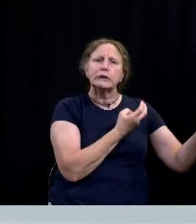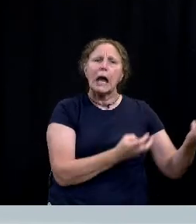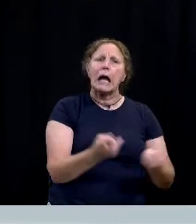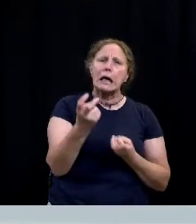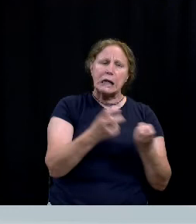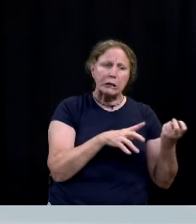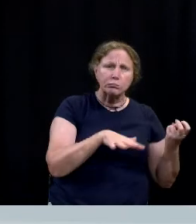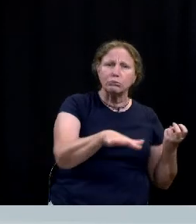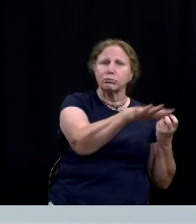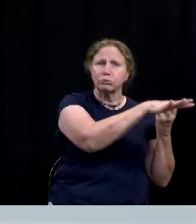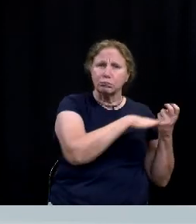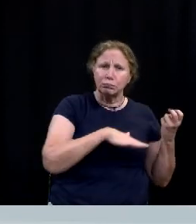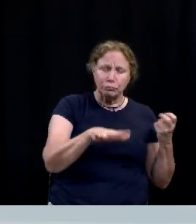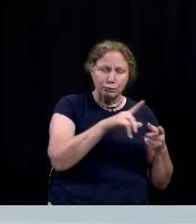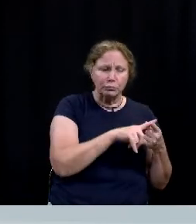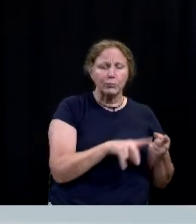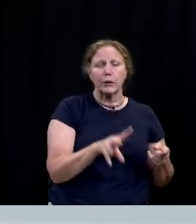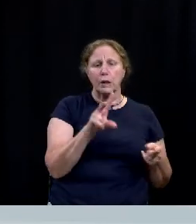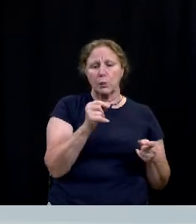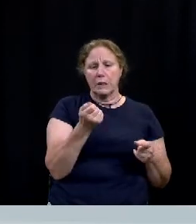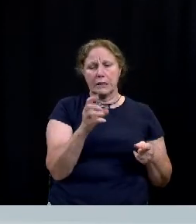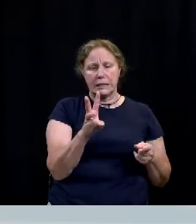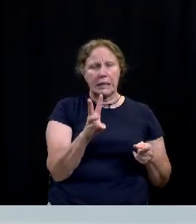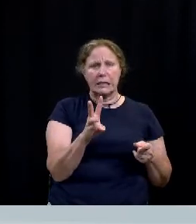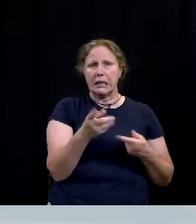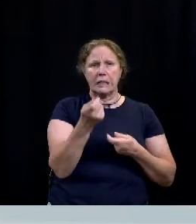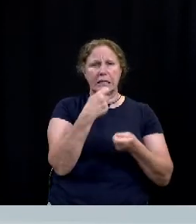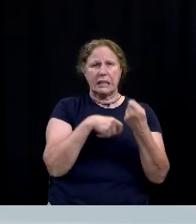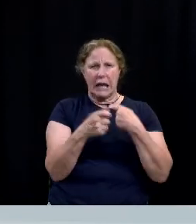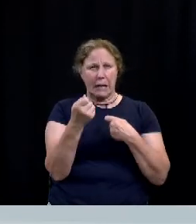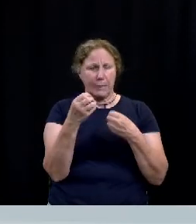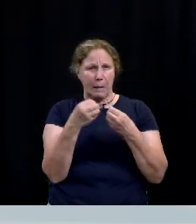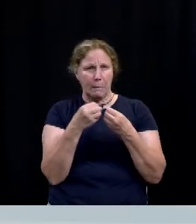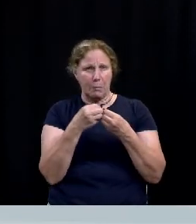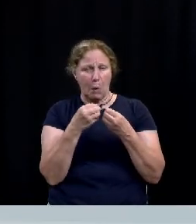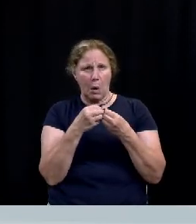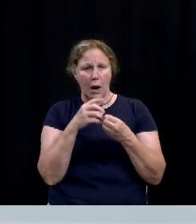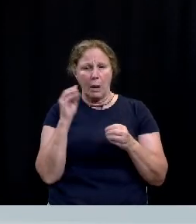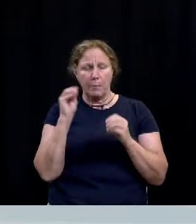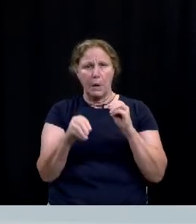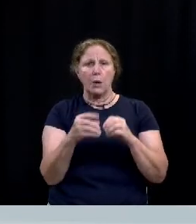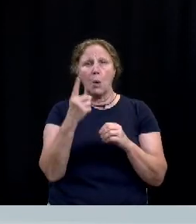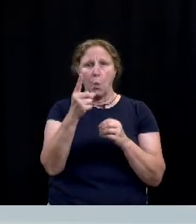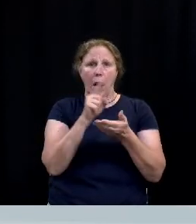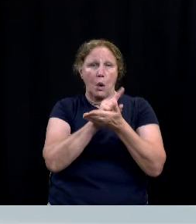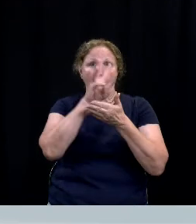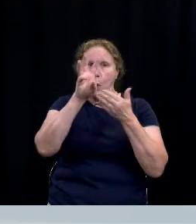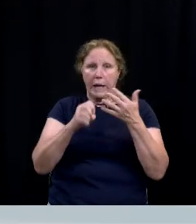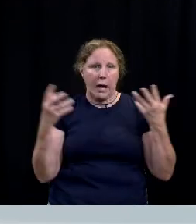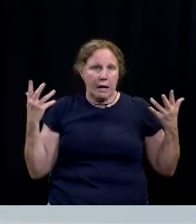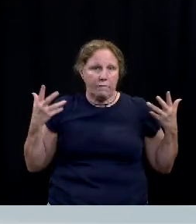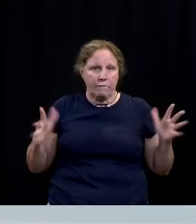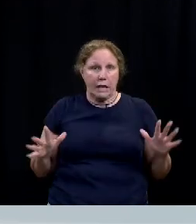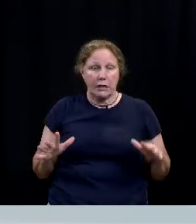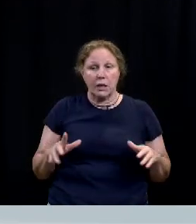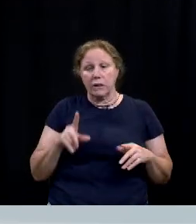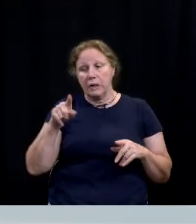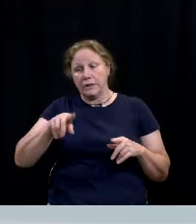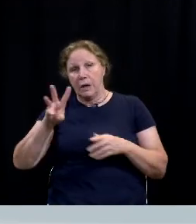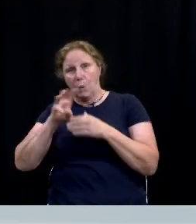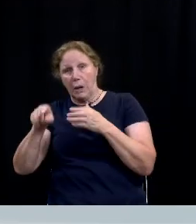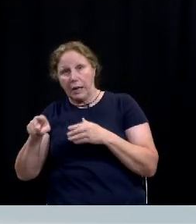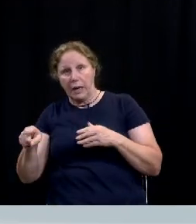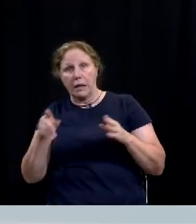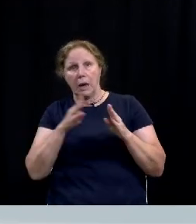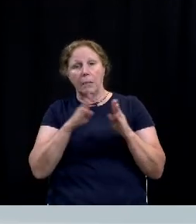and then back in 2016 we decided to go a little more bang for the buck and put it all in one weekend so the other weekends could be spread out